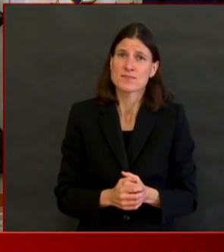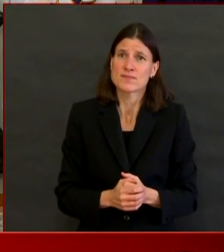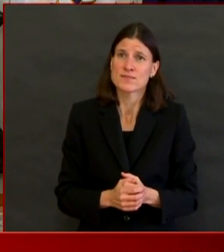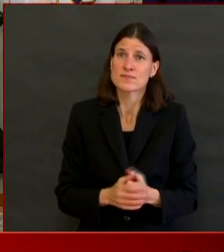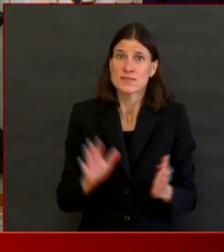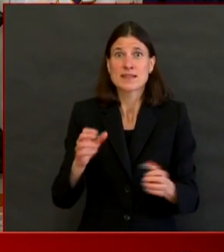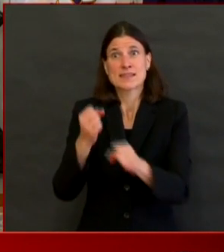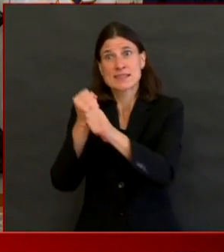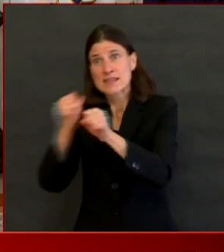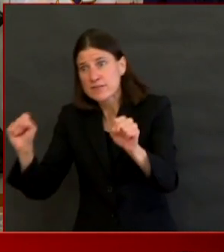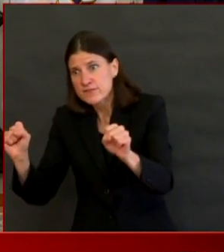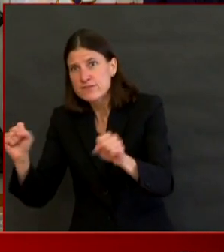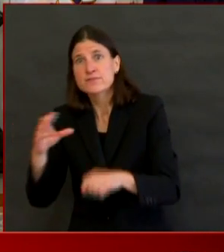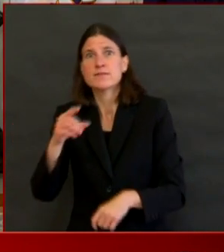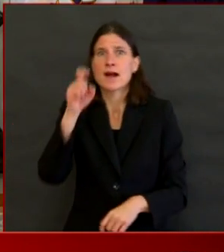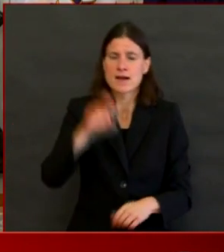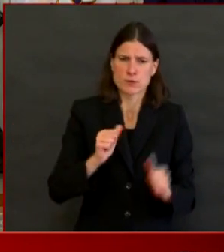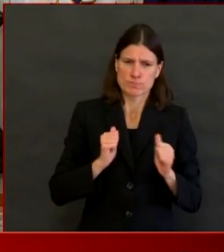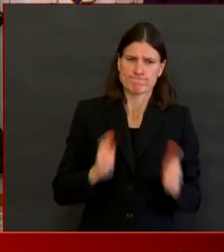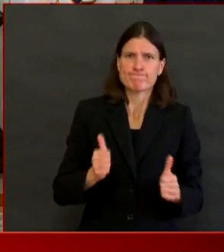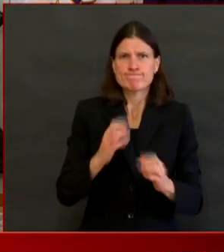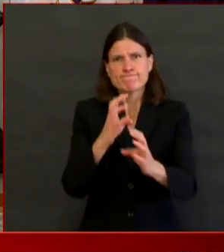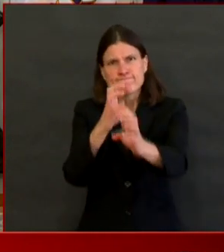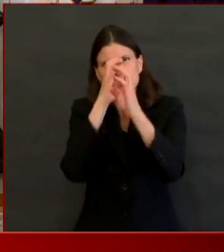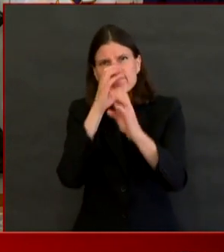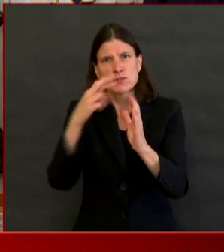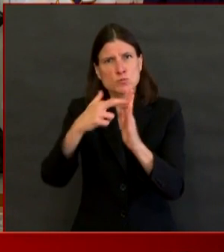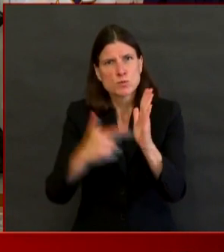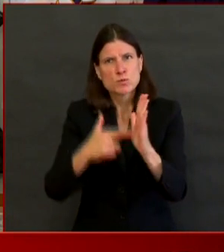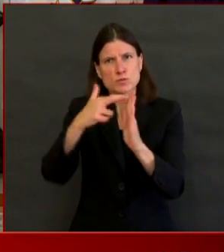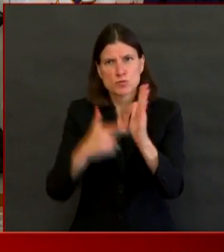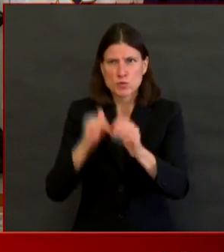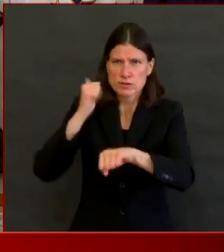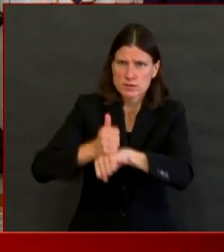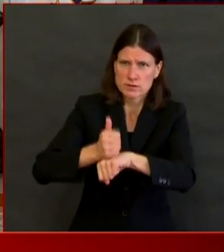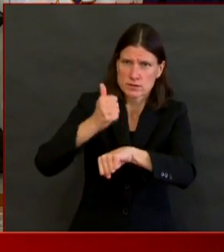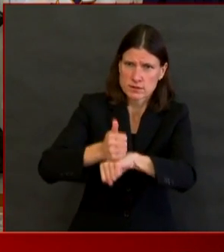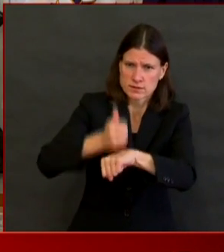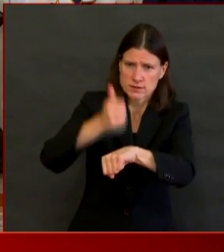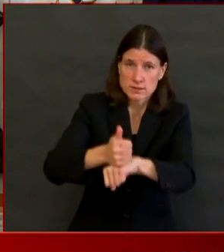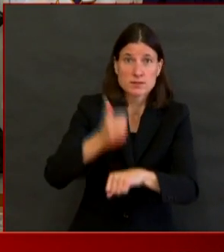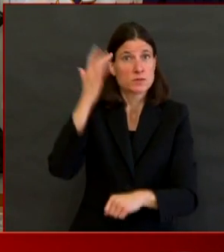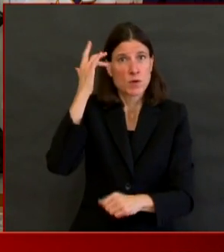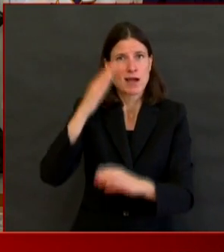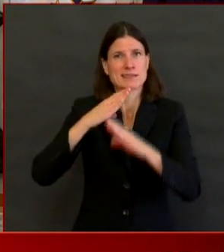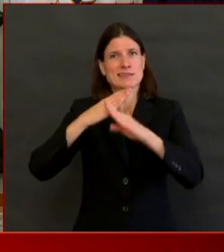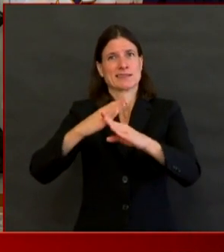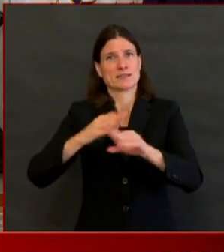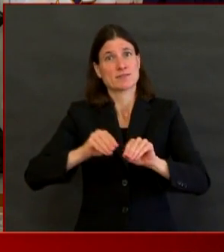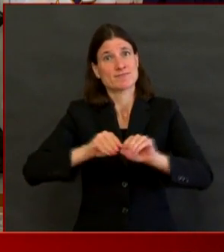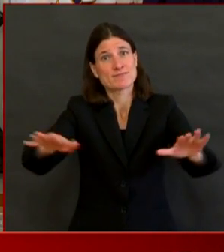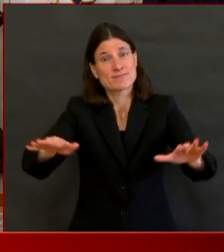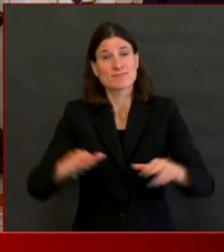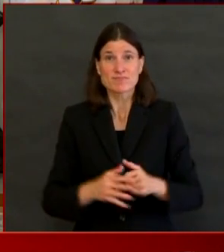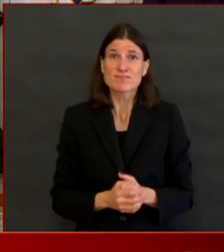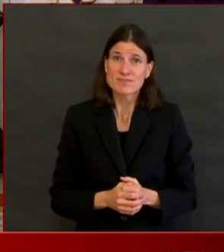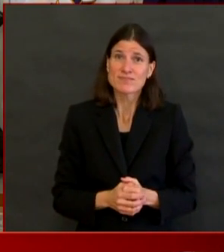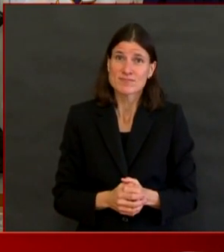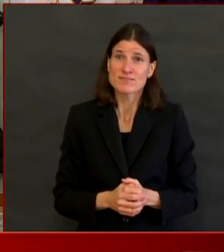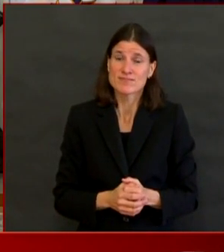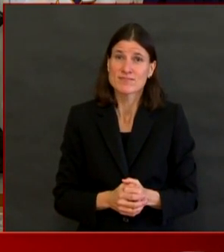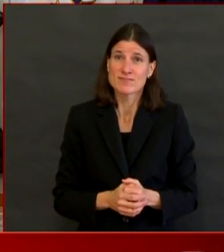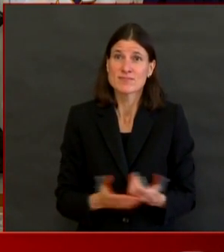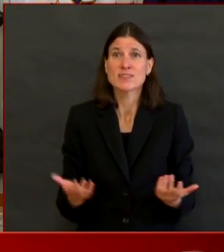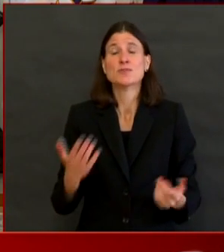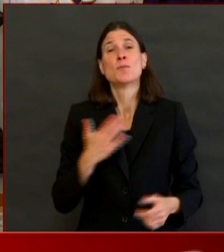as we can to stop transmission and introduction of any new cases. We ask that you please